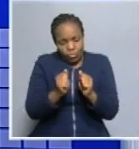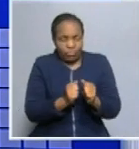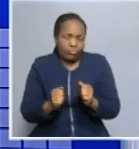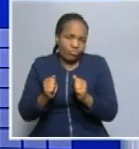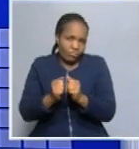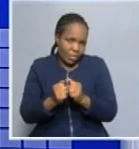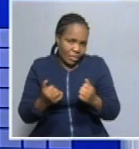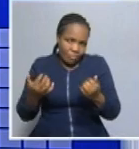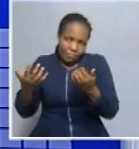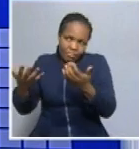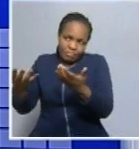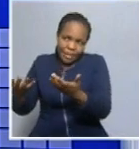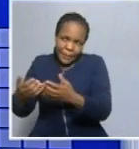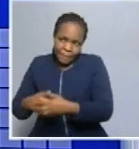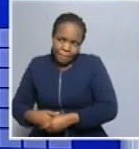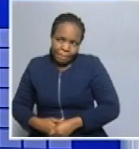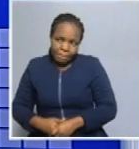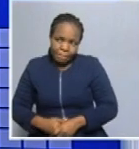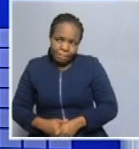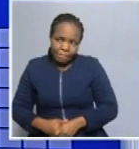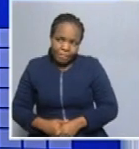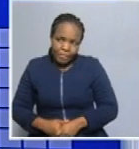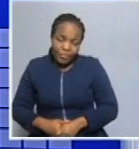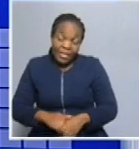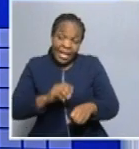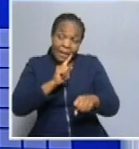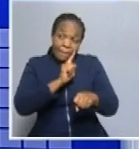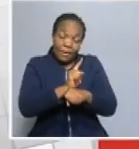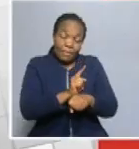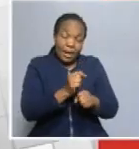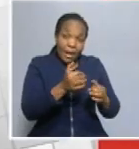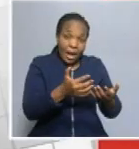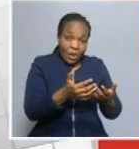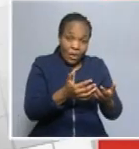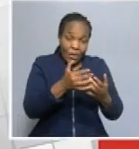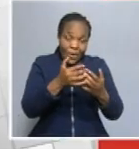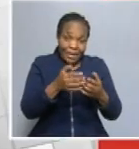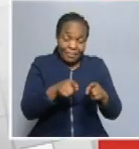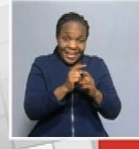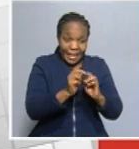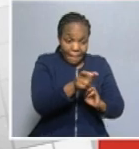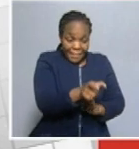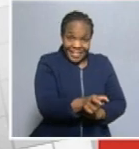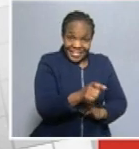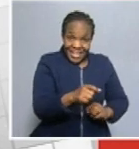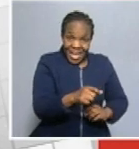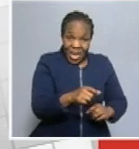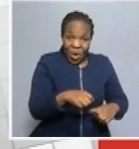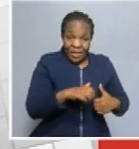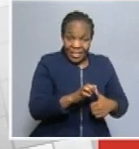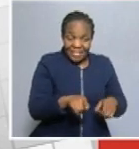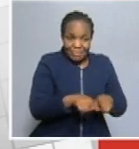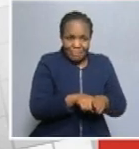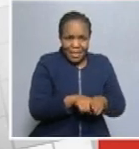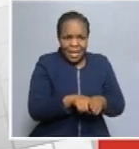Yeah, the negative emotions, I think, firstly, the effect that it has on oneself, where it creates chronic